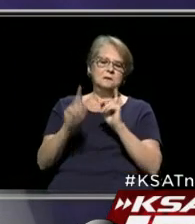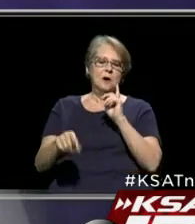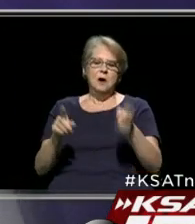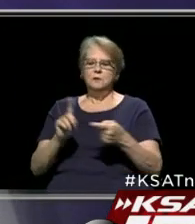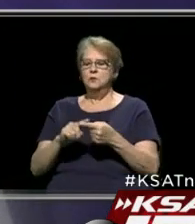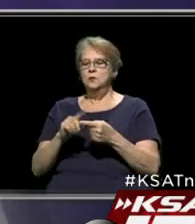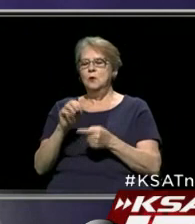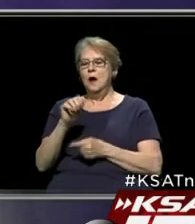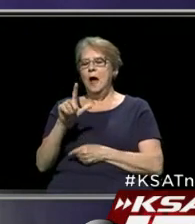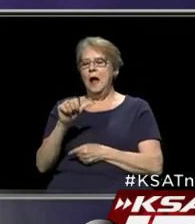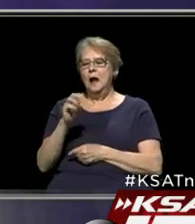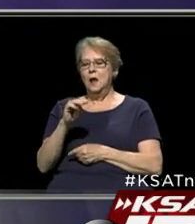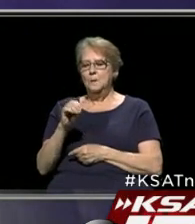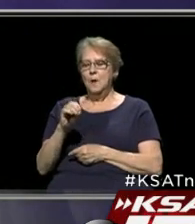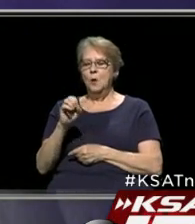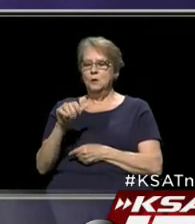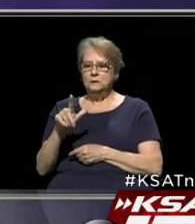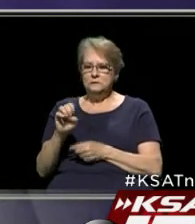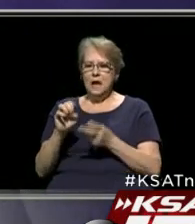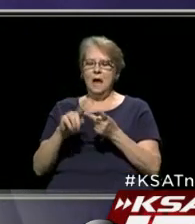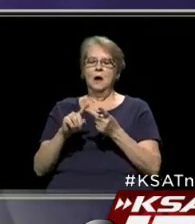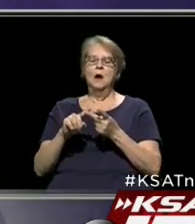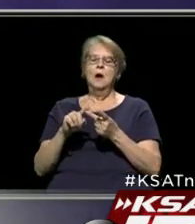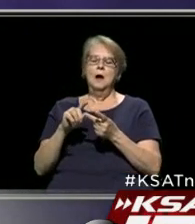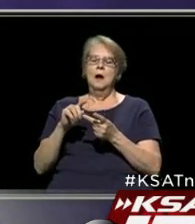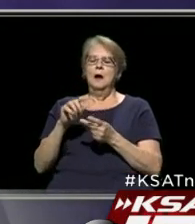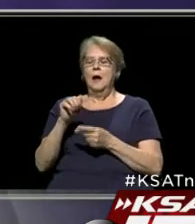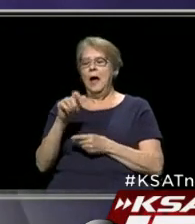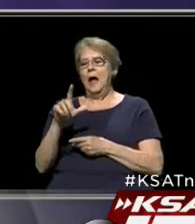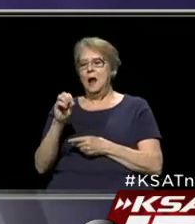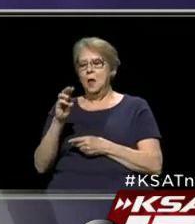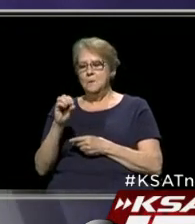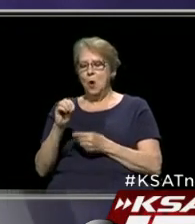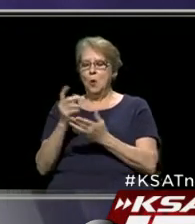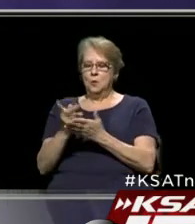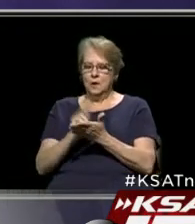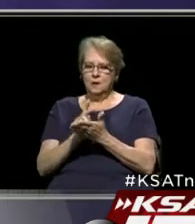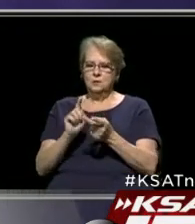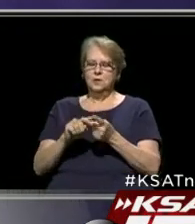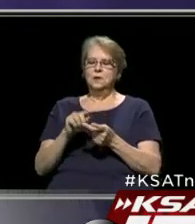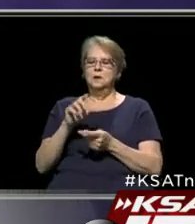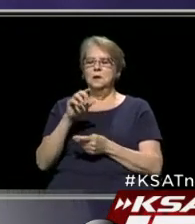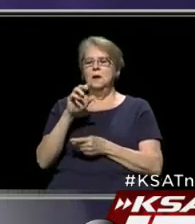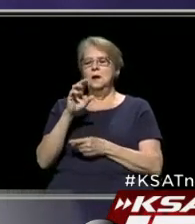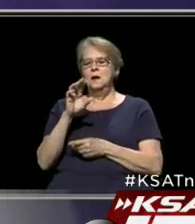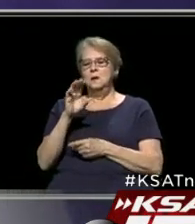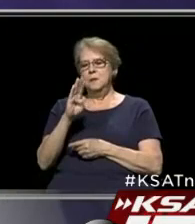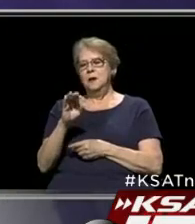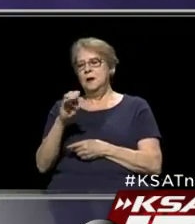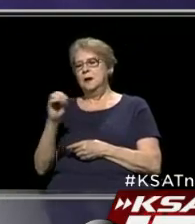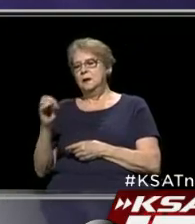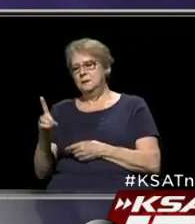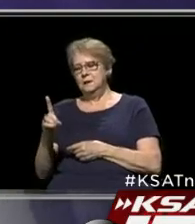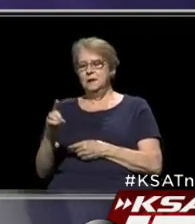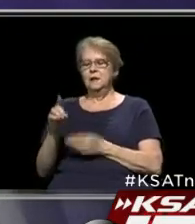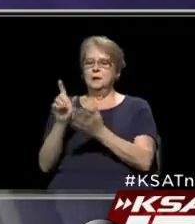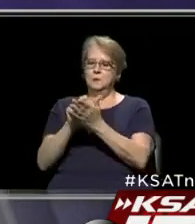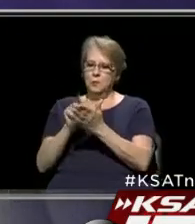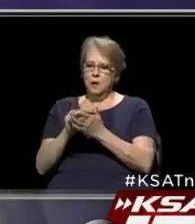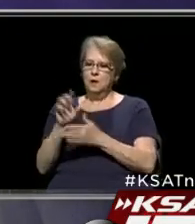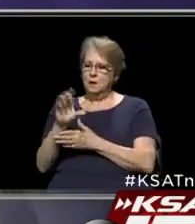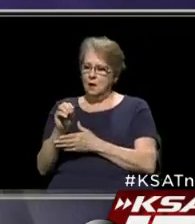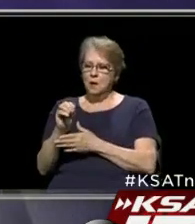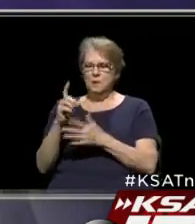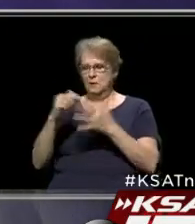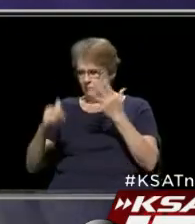Alamo Sale, Alamo Kitchens, D&D Printing Company, all across the spectrum of small businesses. Now,